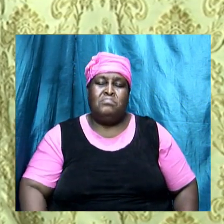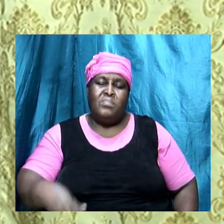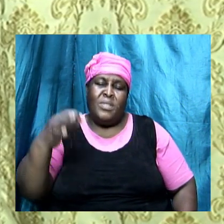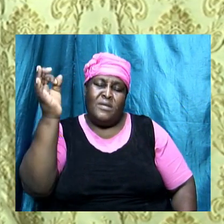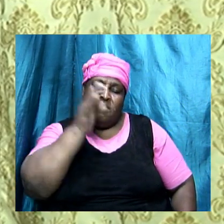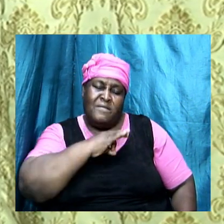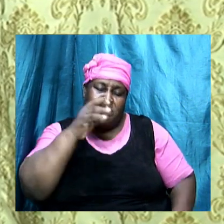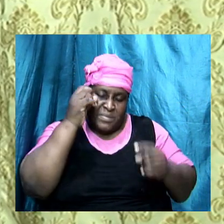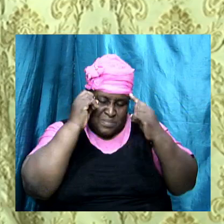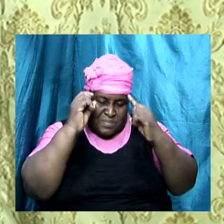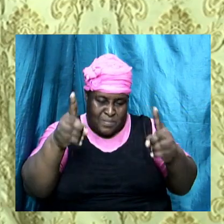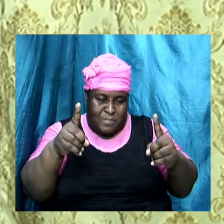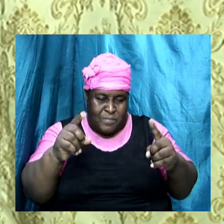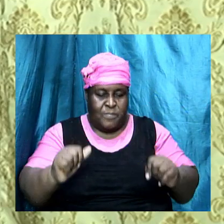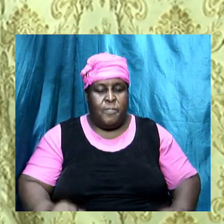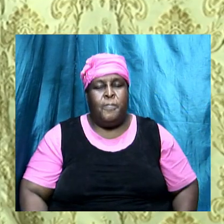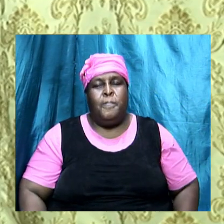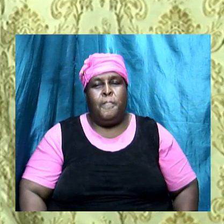doctrine